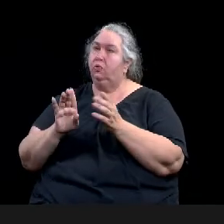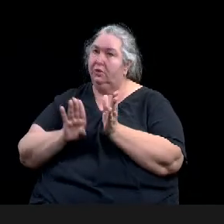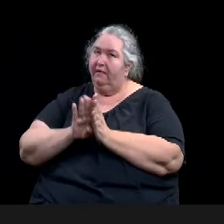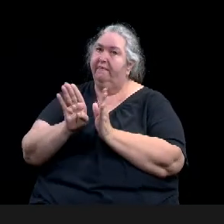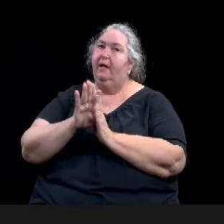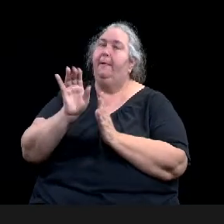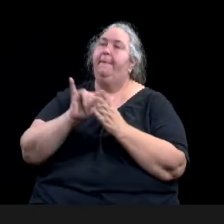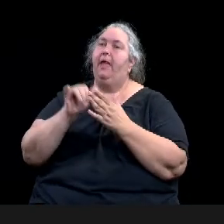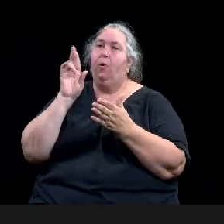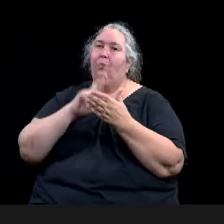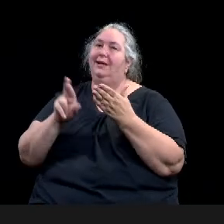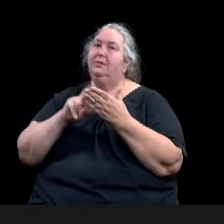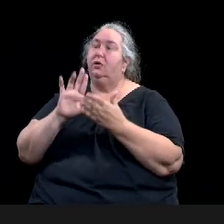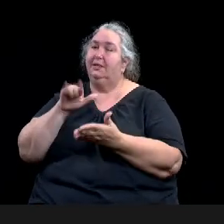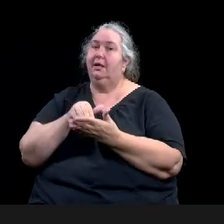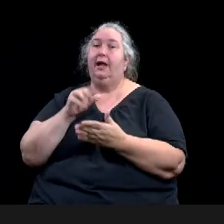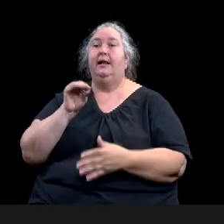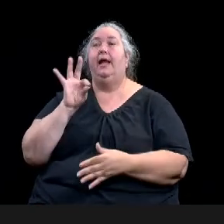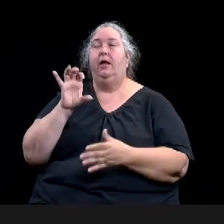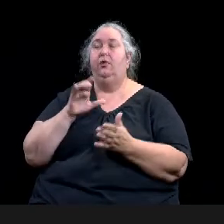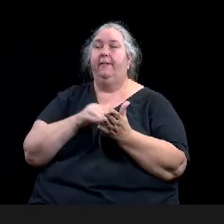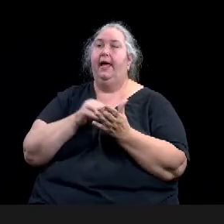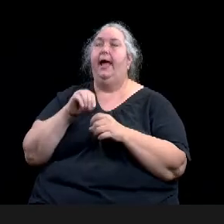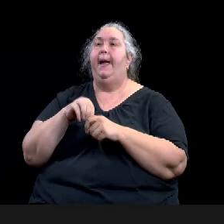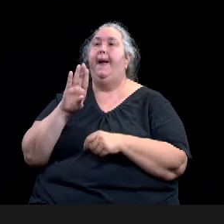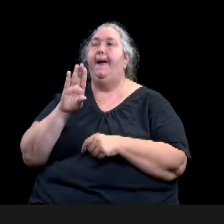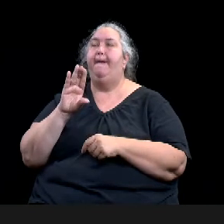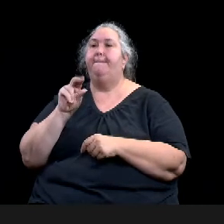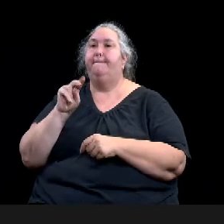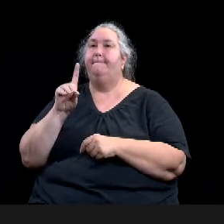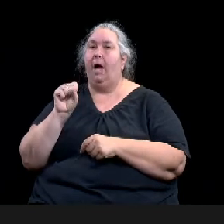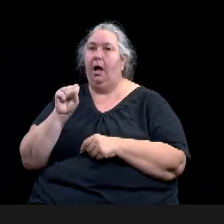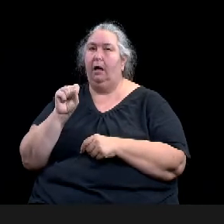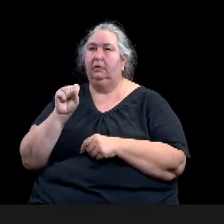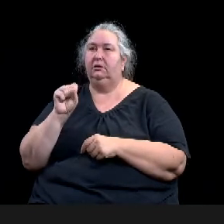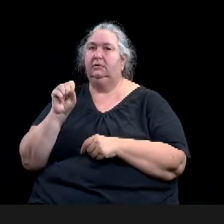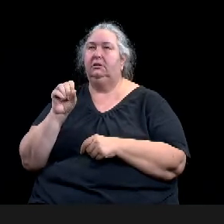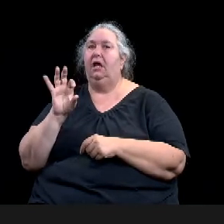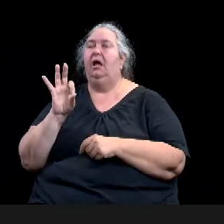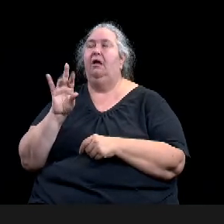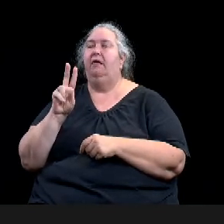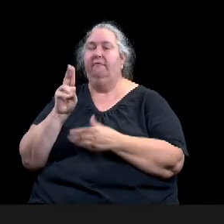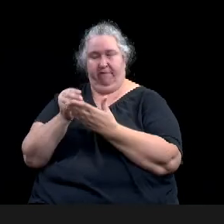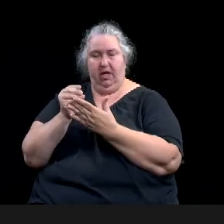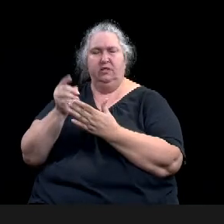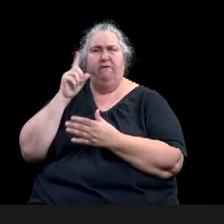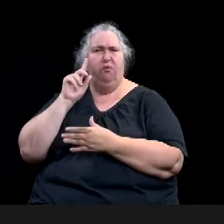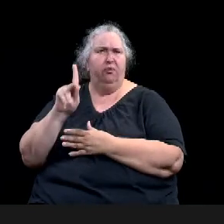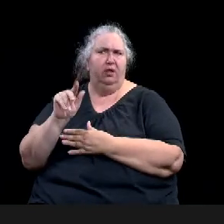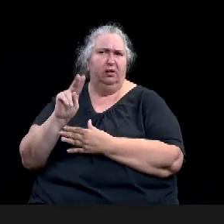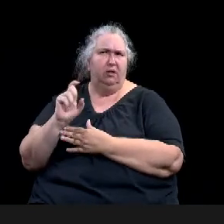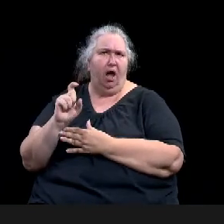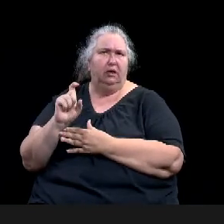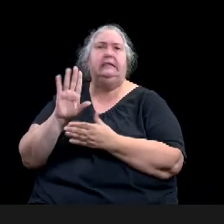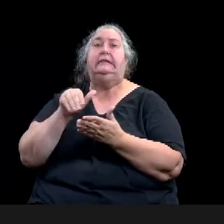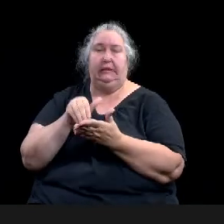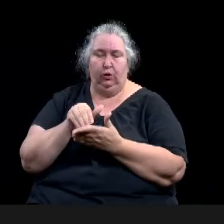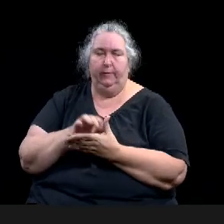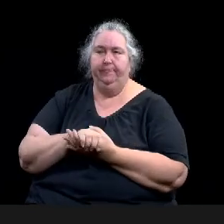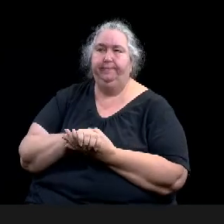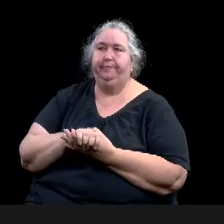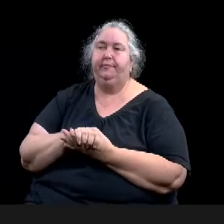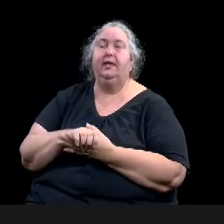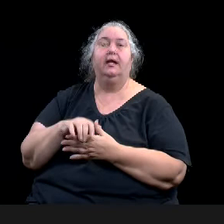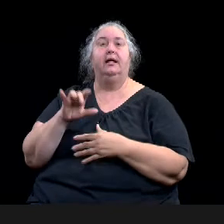80% of the complex was privately or state funded. So it was designed, as you know, in the 1960s for